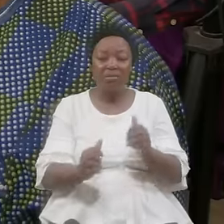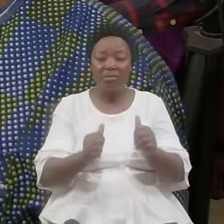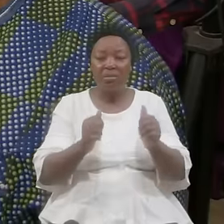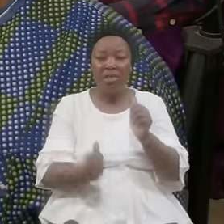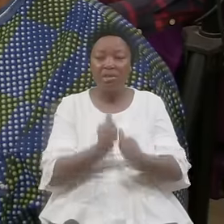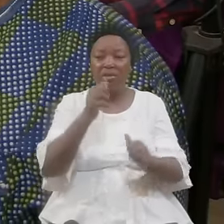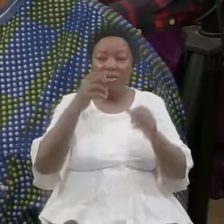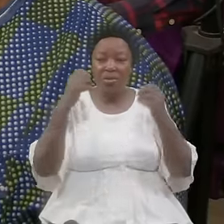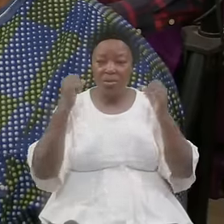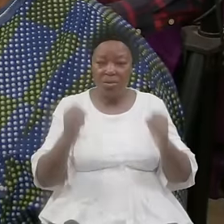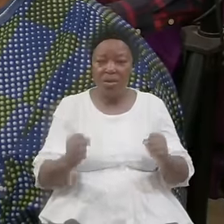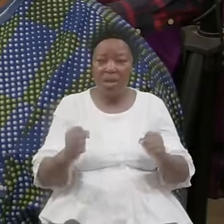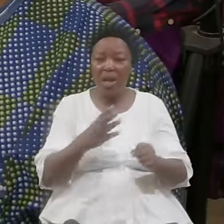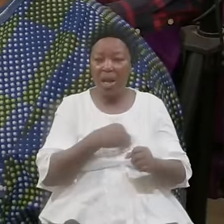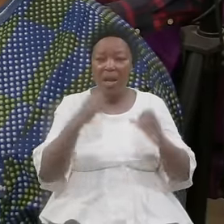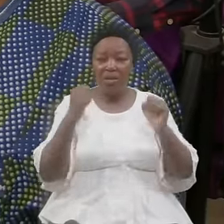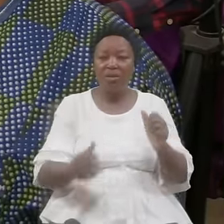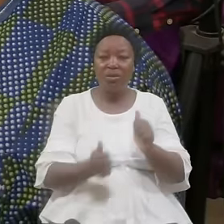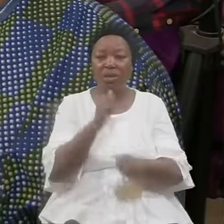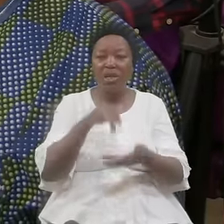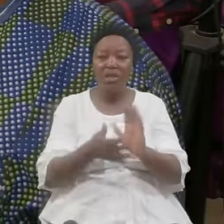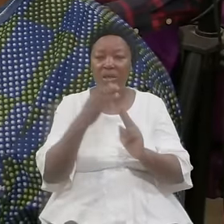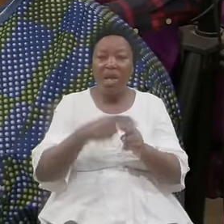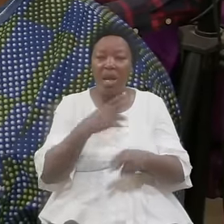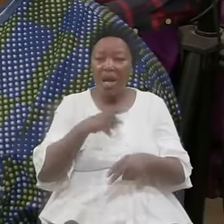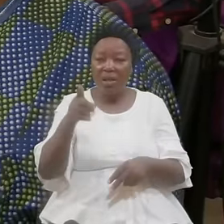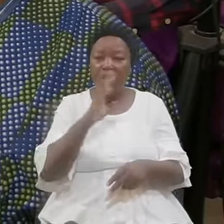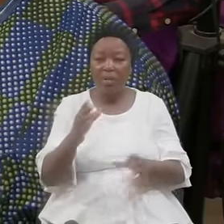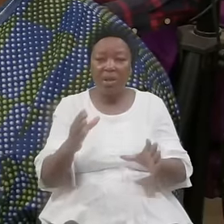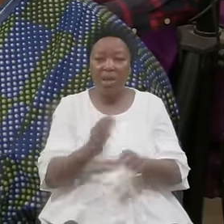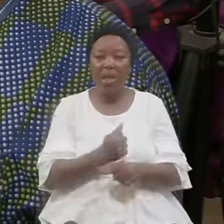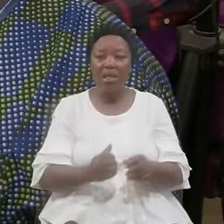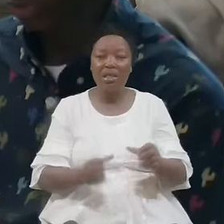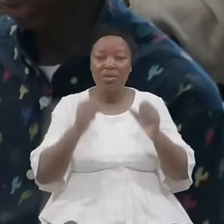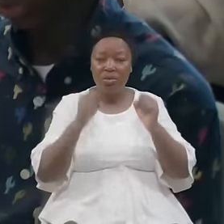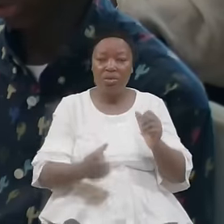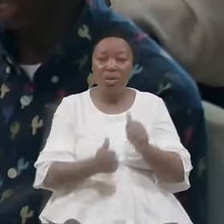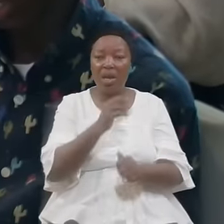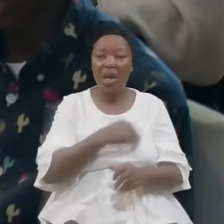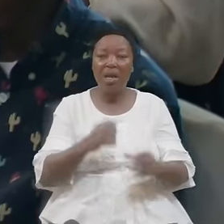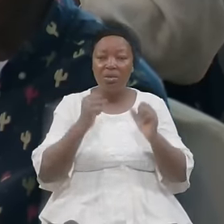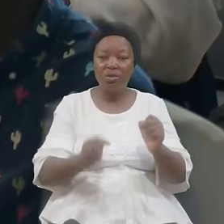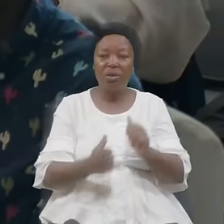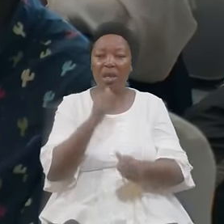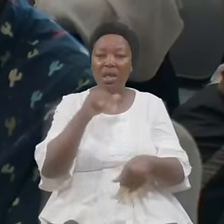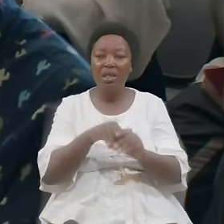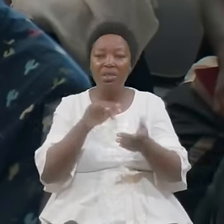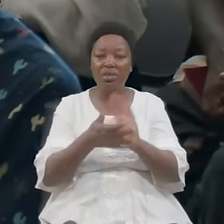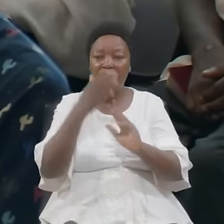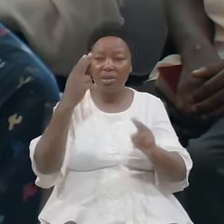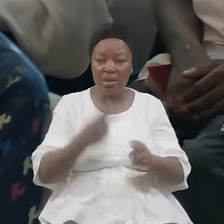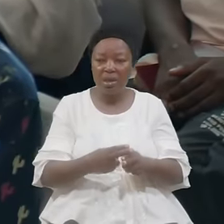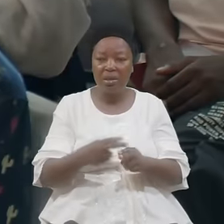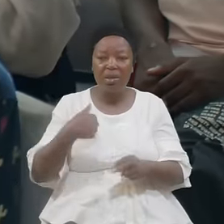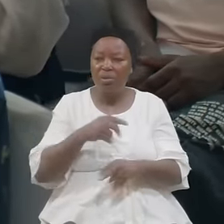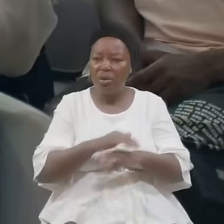And You Will Be Getting Stronger And Stronger In Jesus Name We Don't